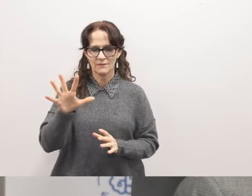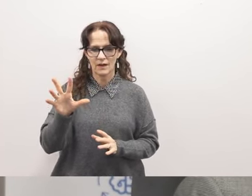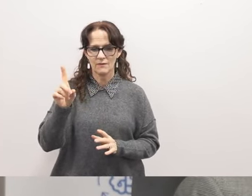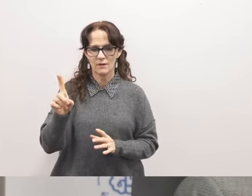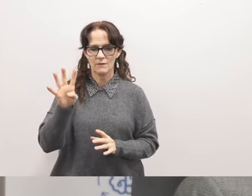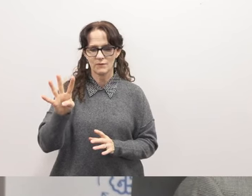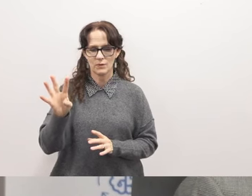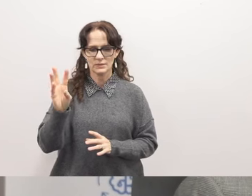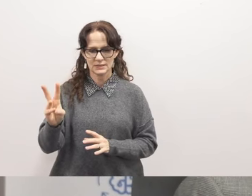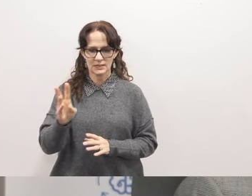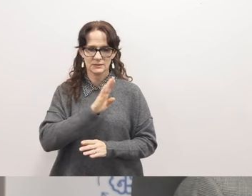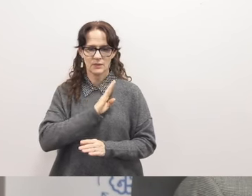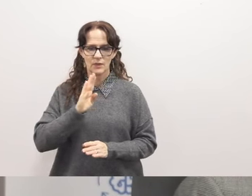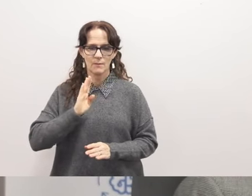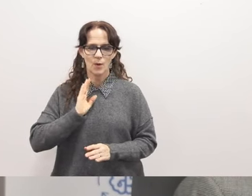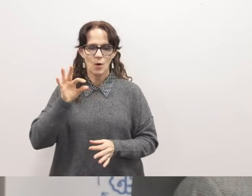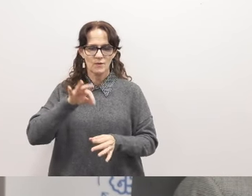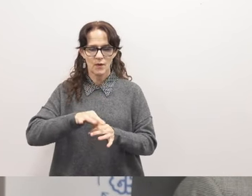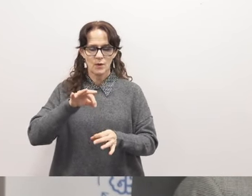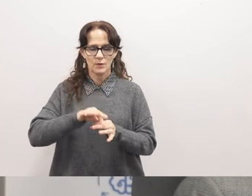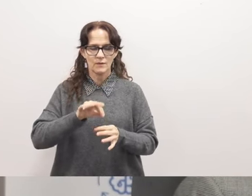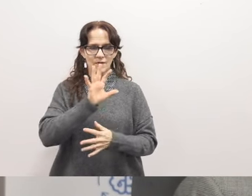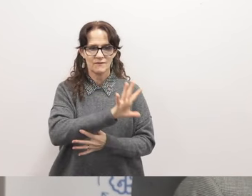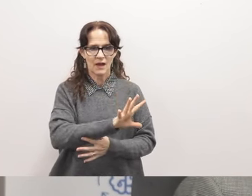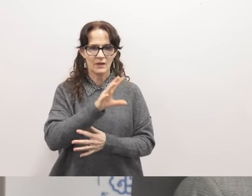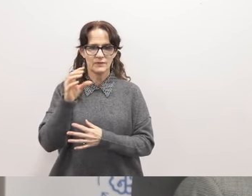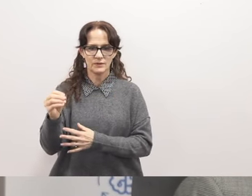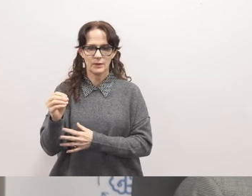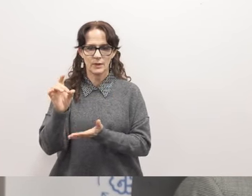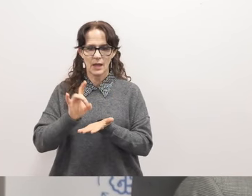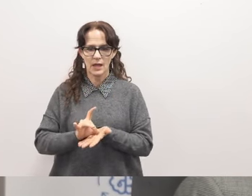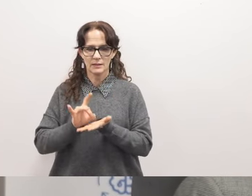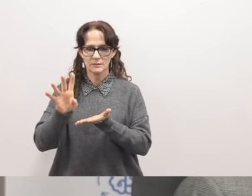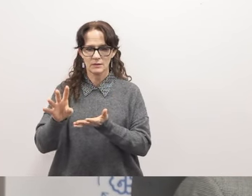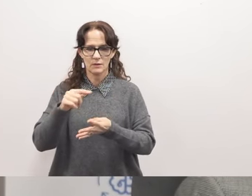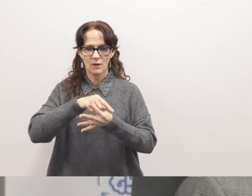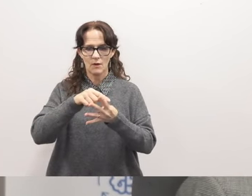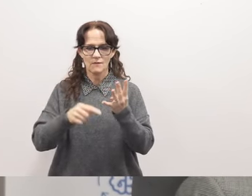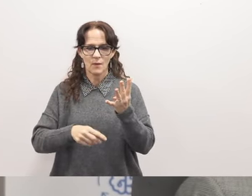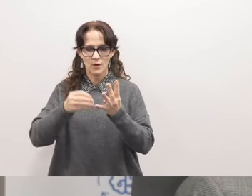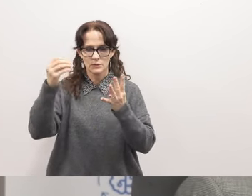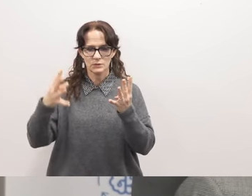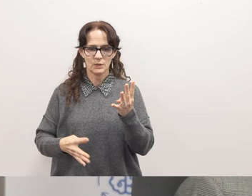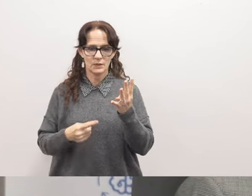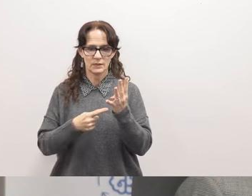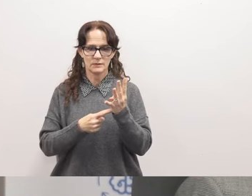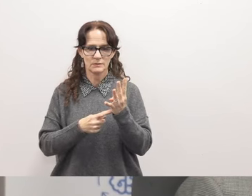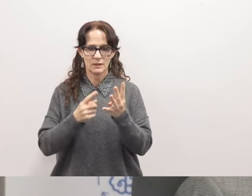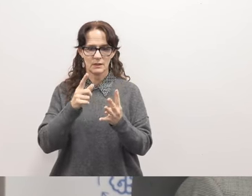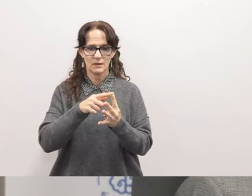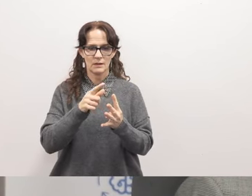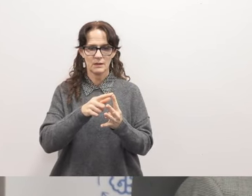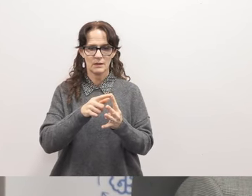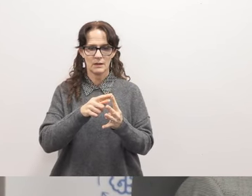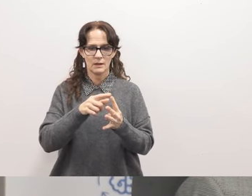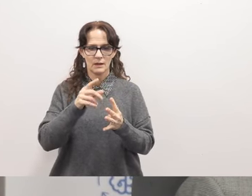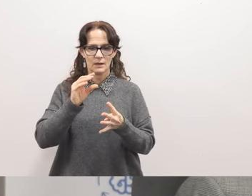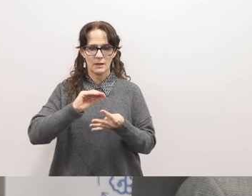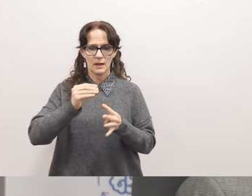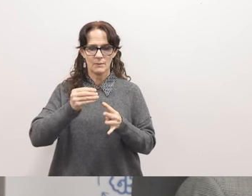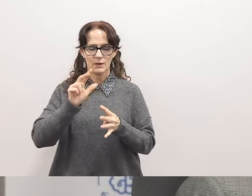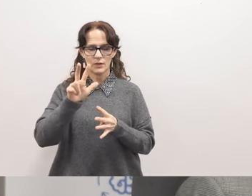the board voted 5 0 to expel 4 students the first student id number